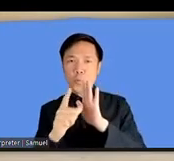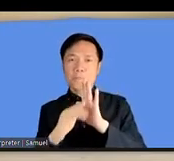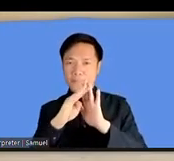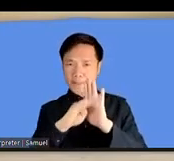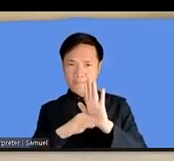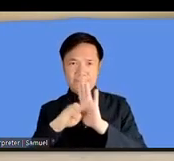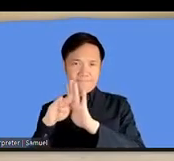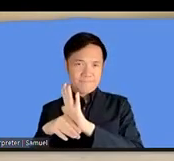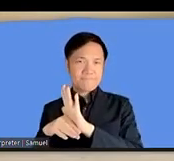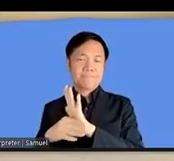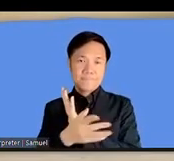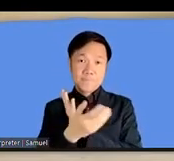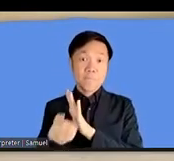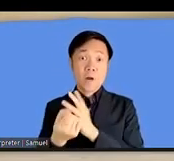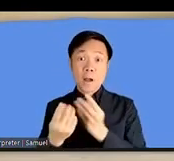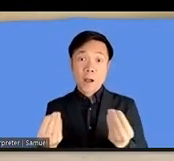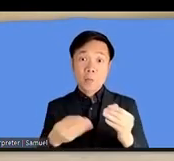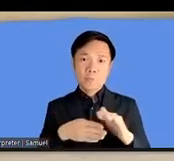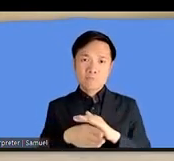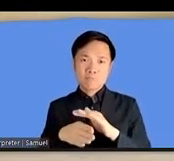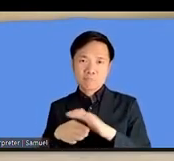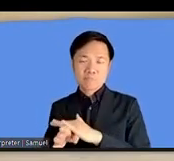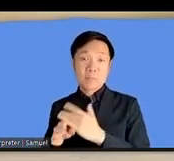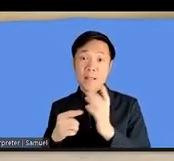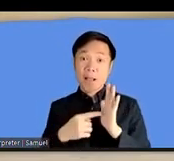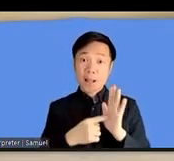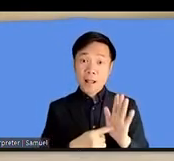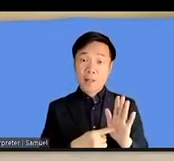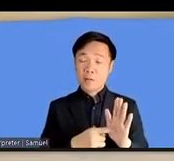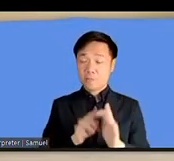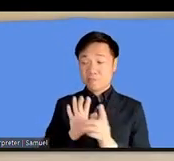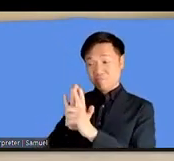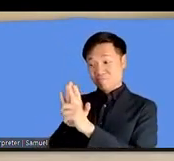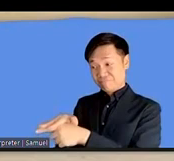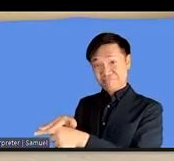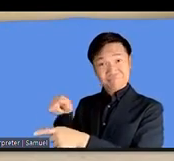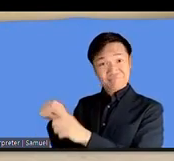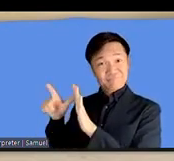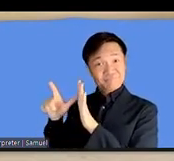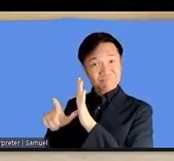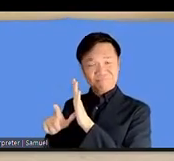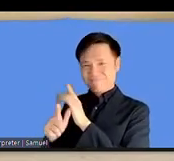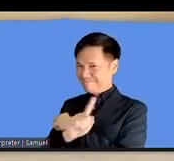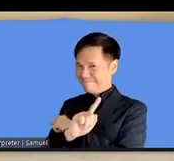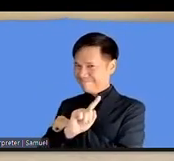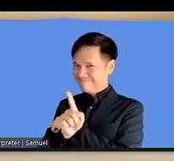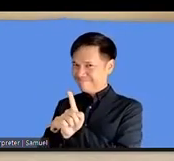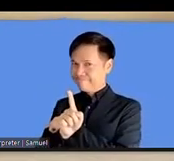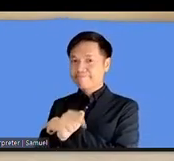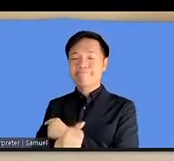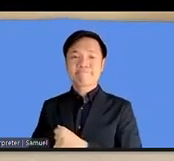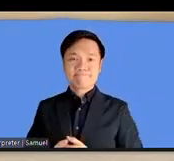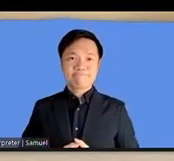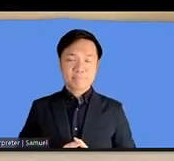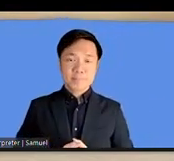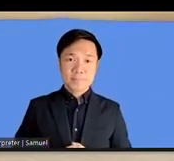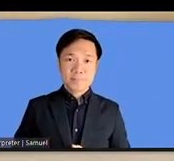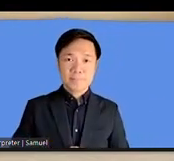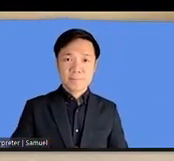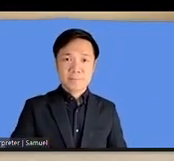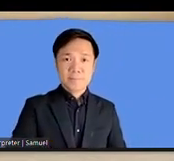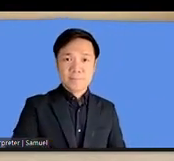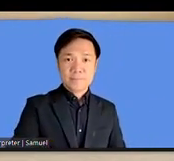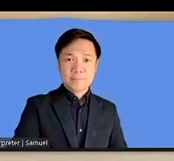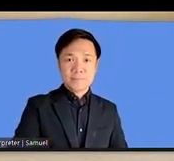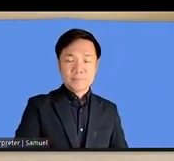with disabilities such as non-discrimination law and domestic standards for